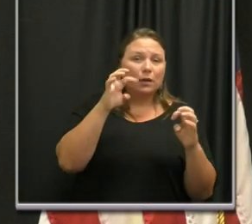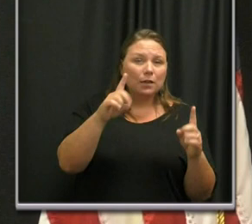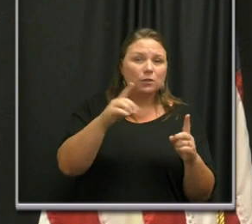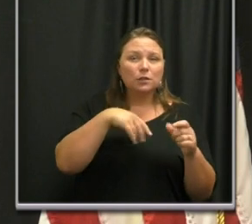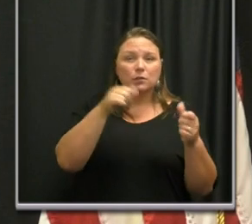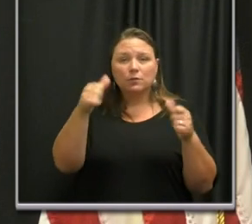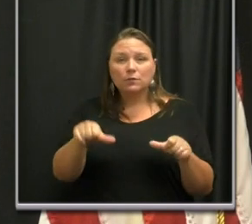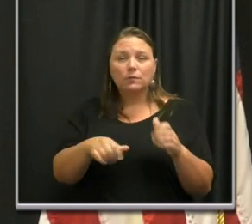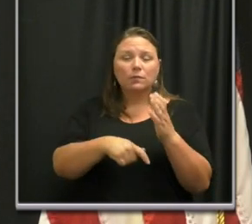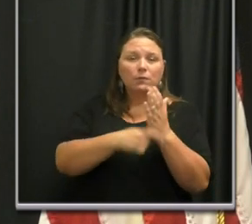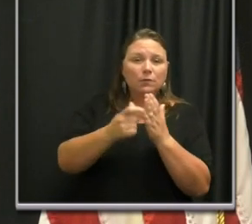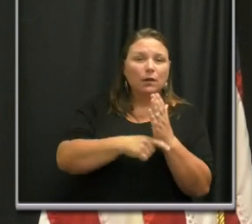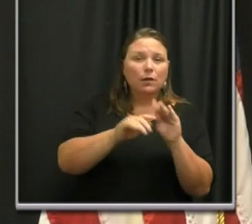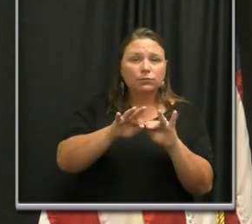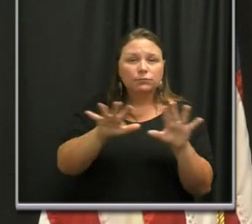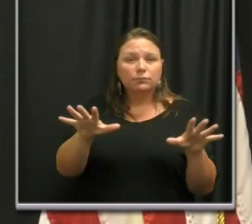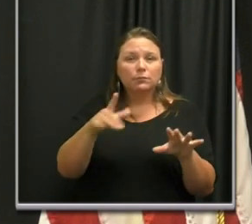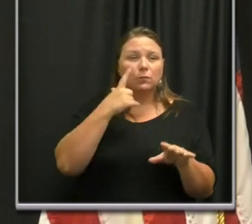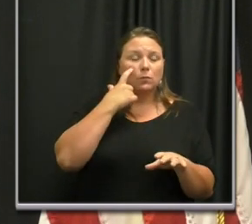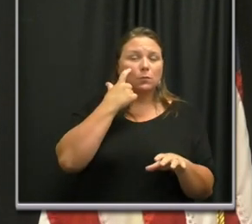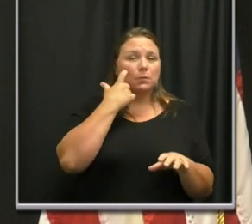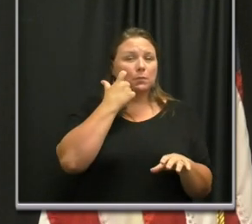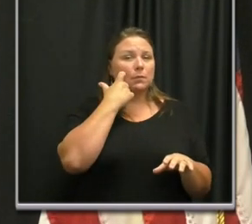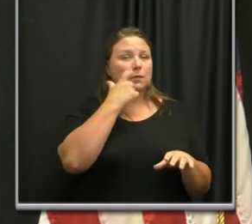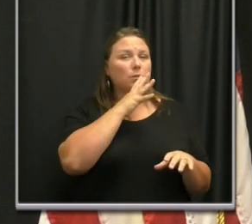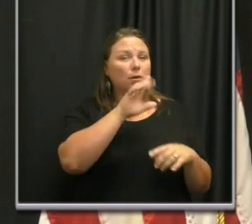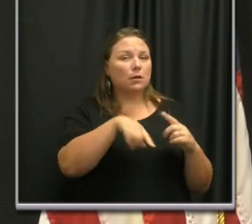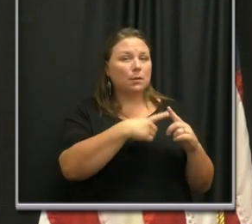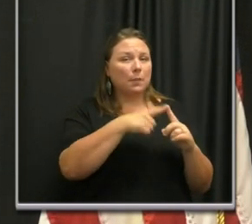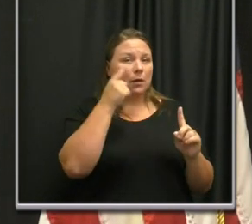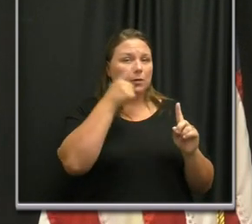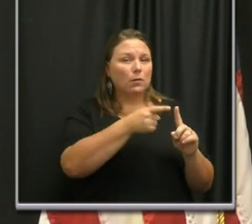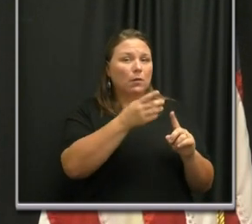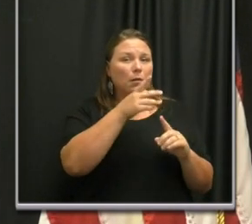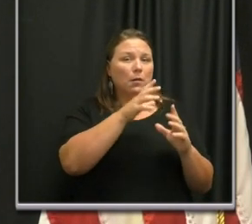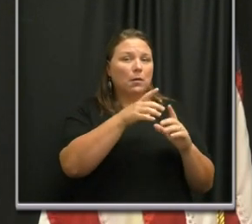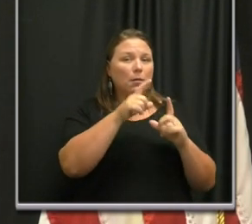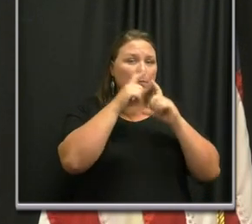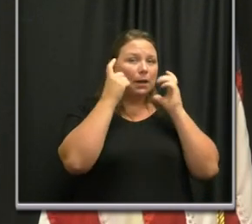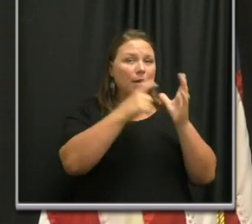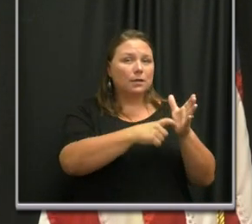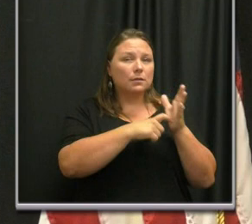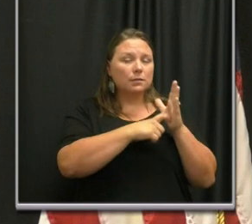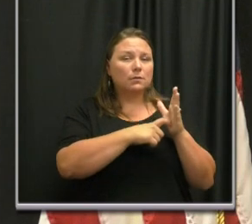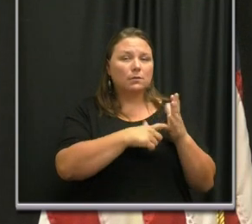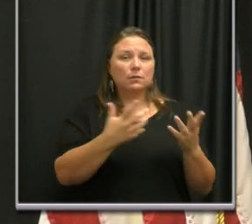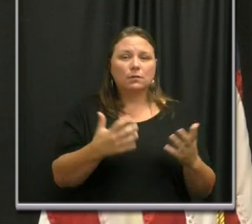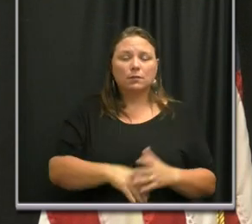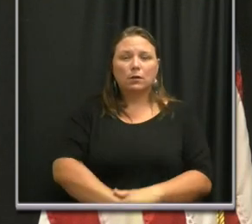be handed out when we talk about the primary task of mask enforcement being education.